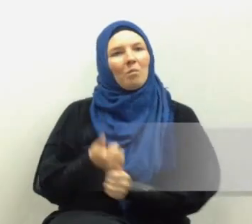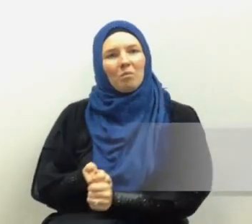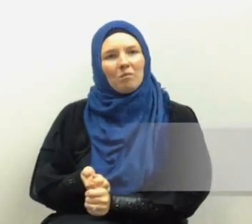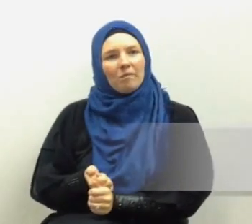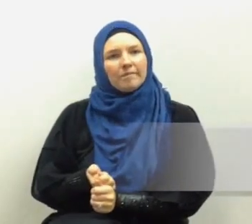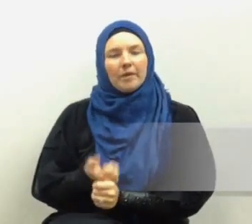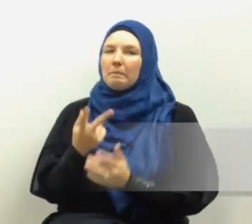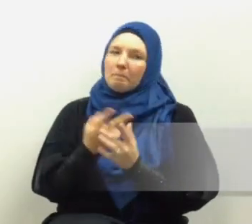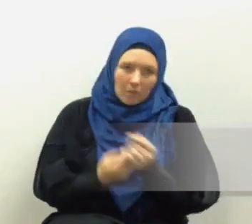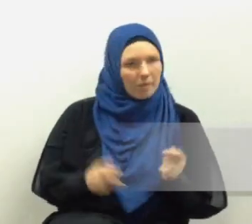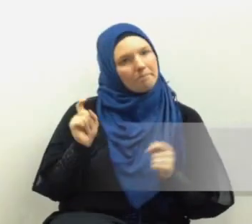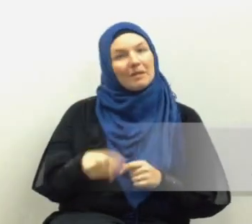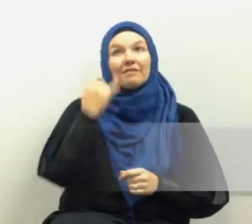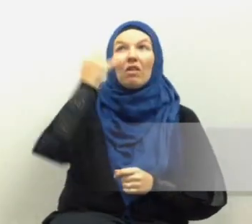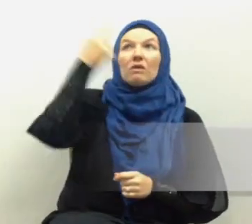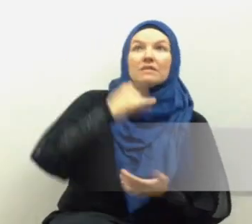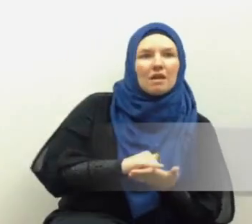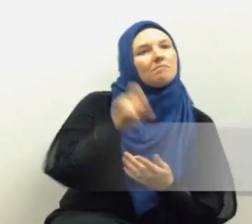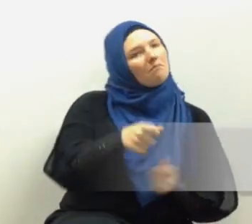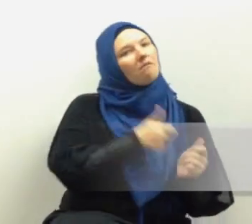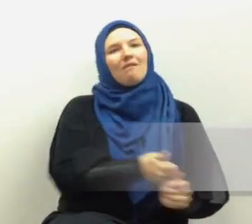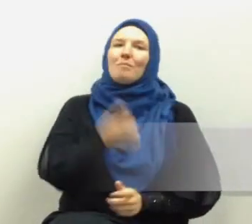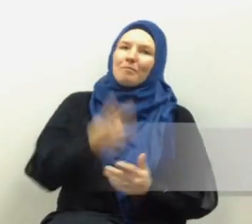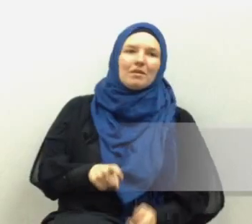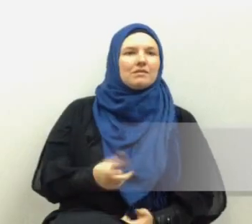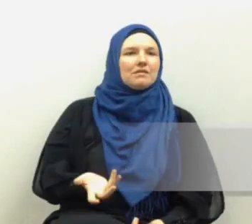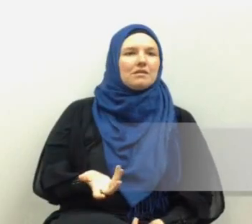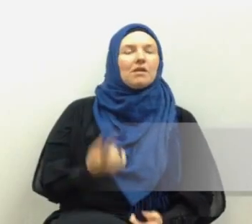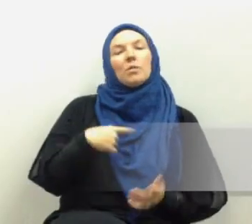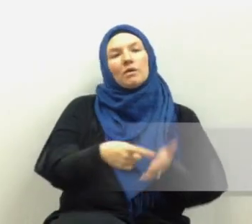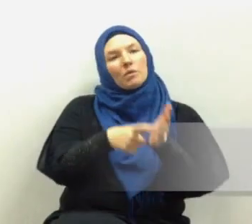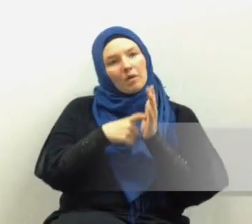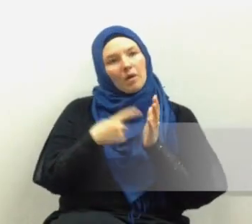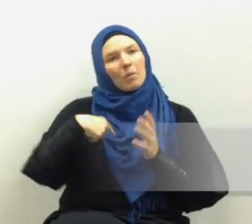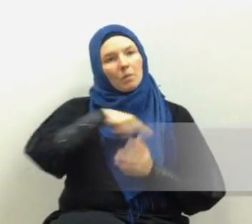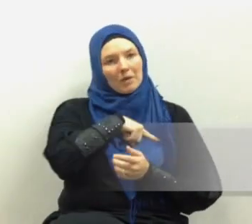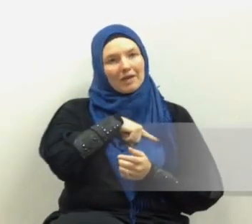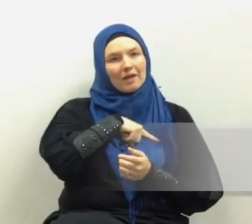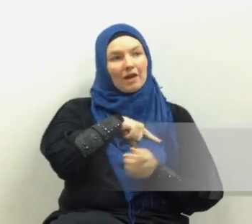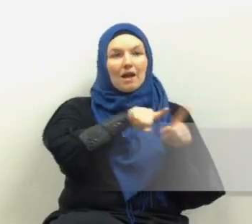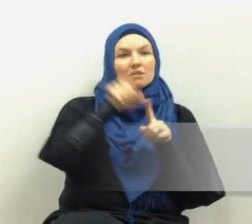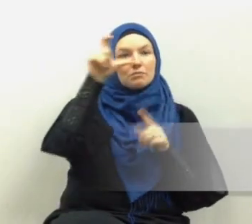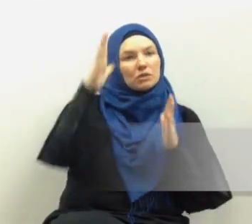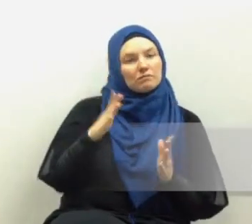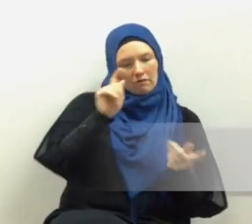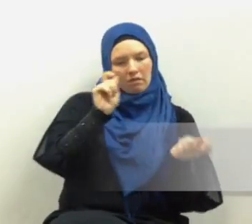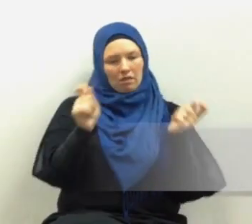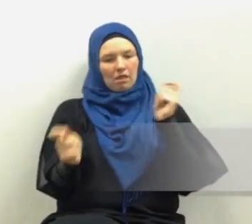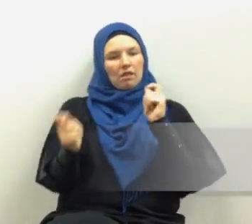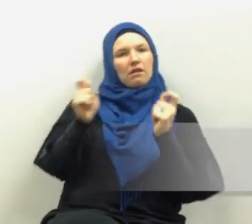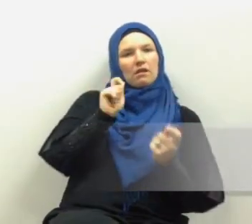easy and pleasant which requires that we adjust our